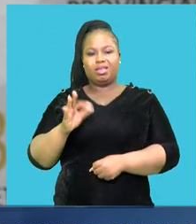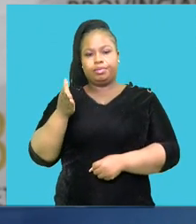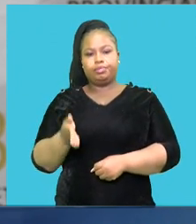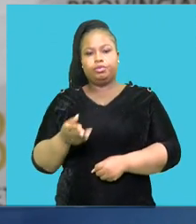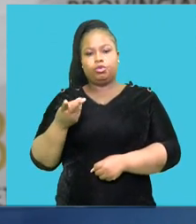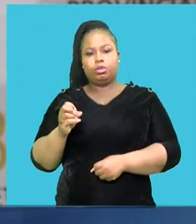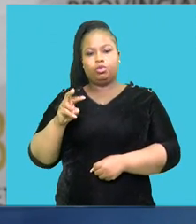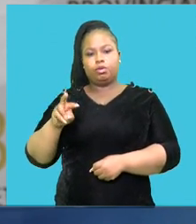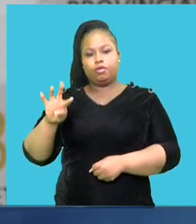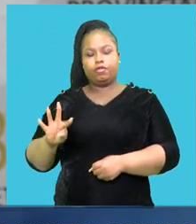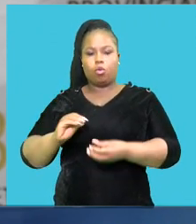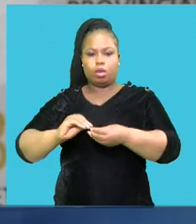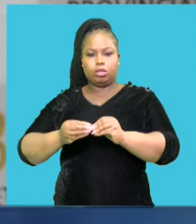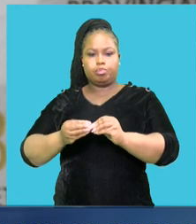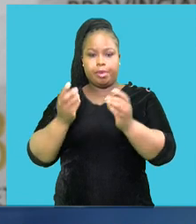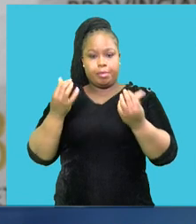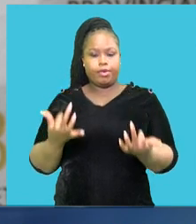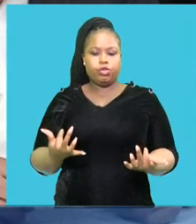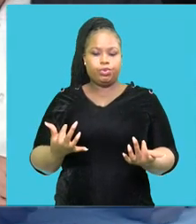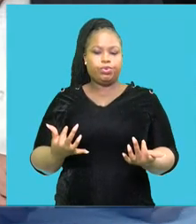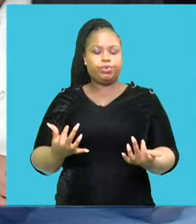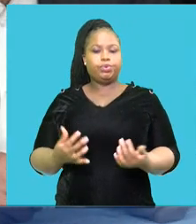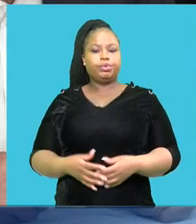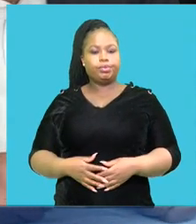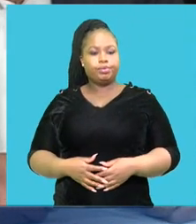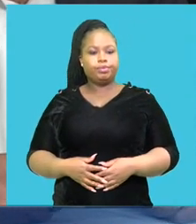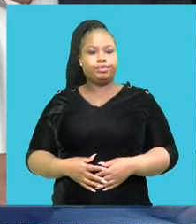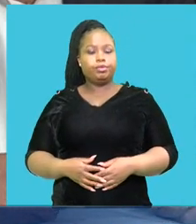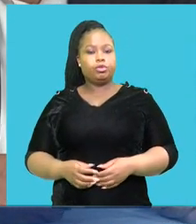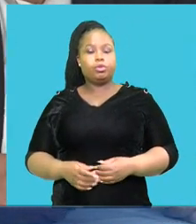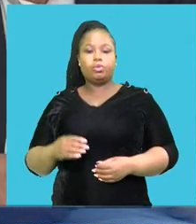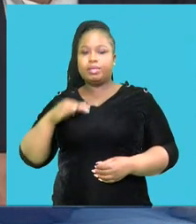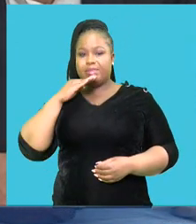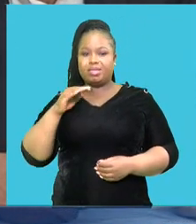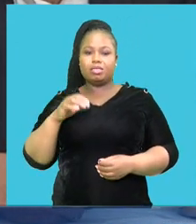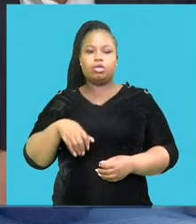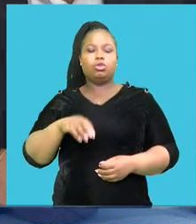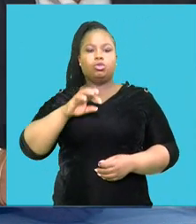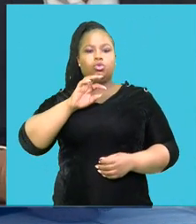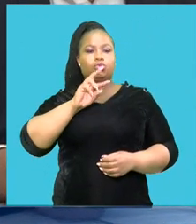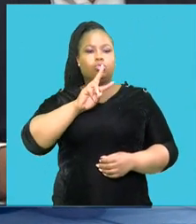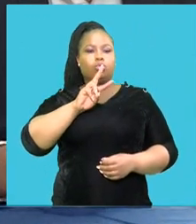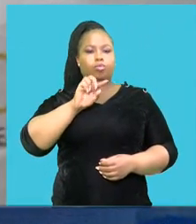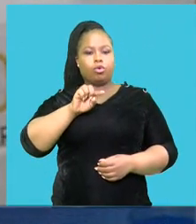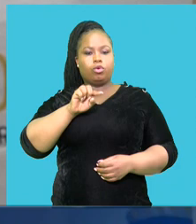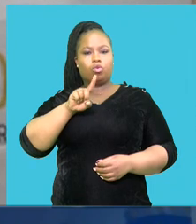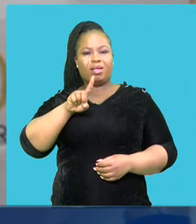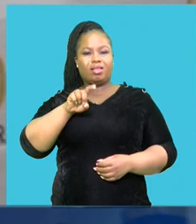adjustment budget of... So it's going to be $2.131 billion.